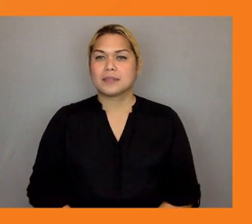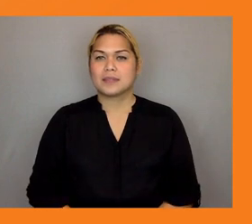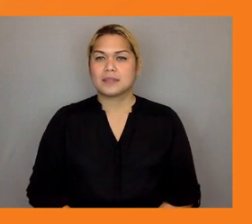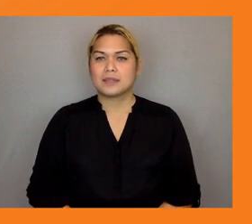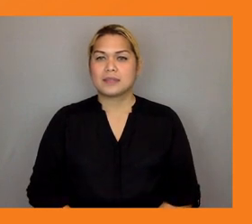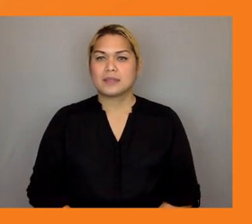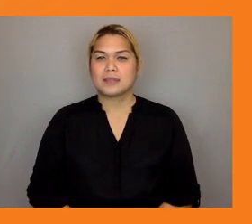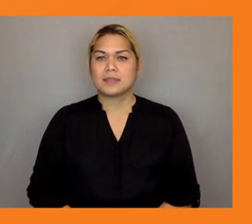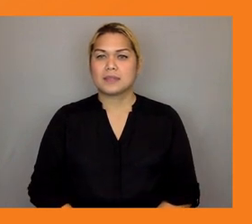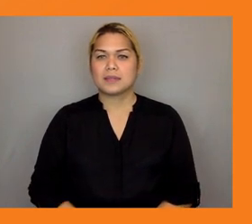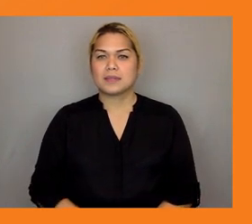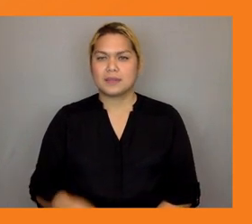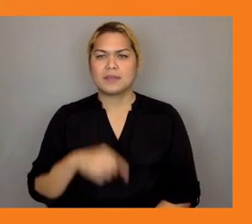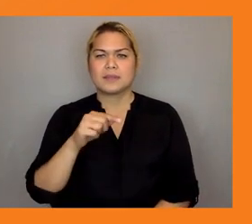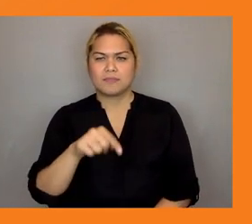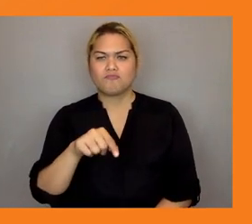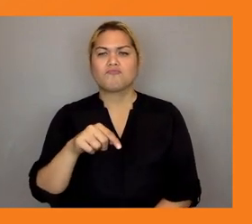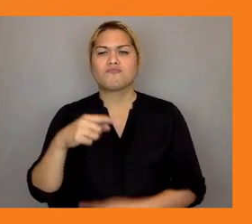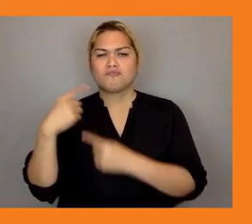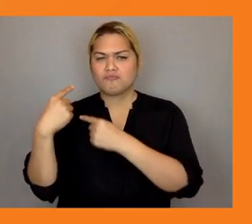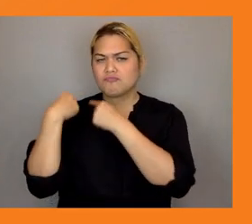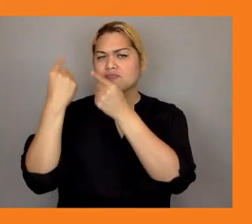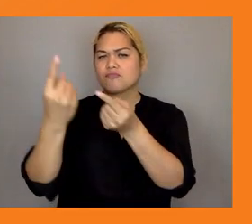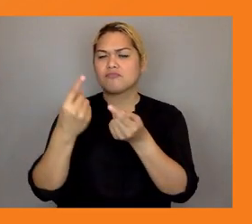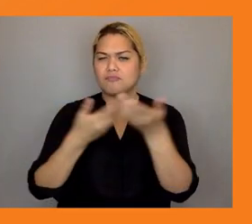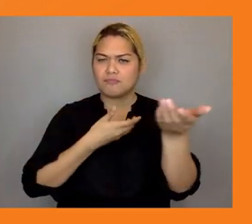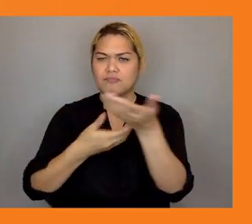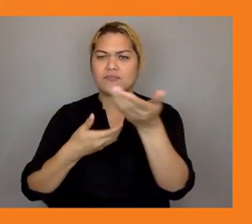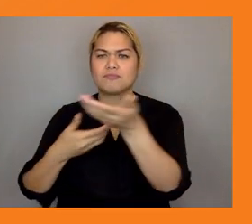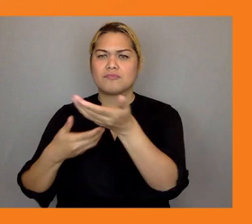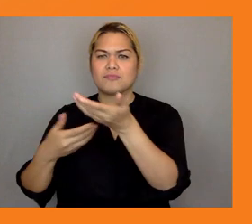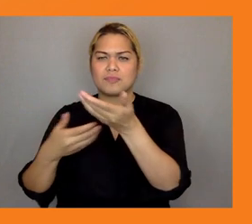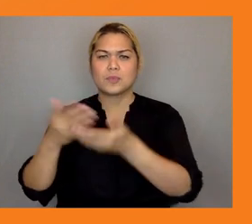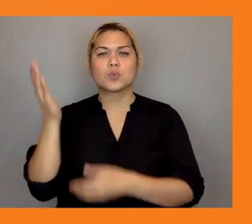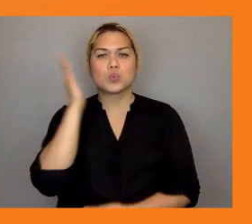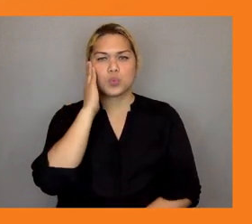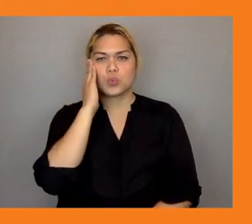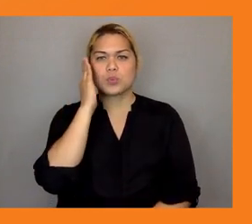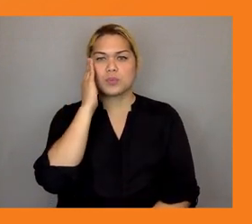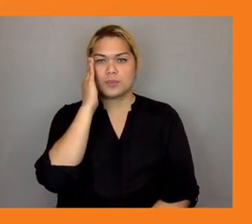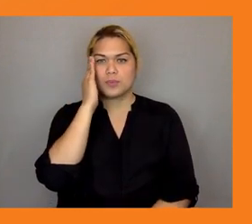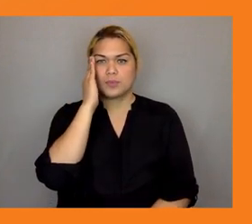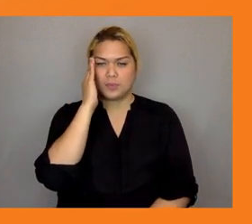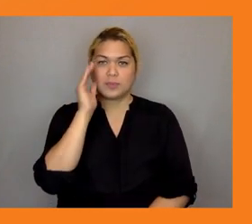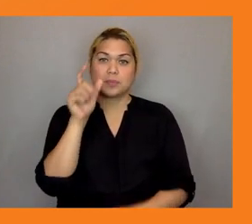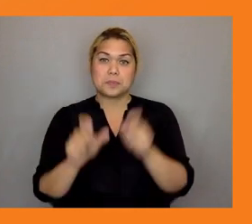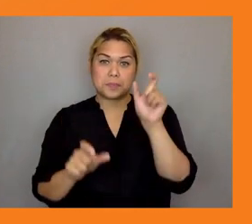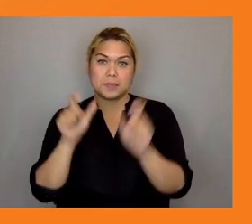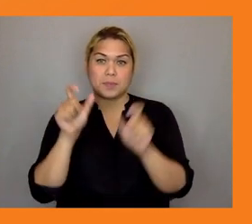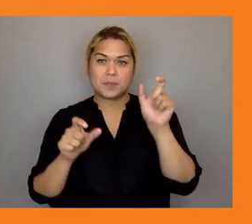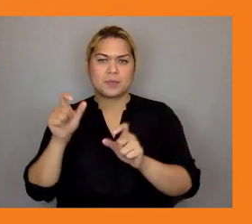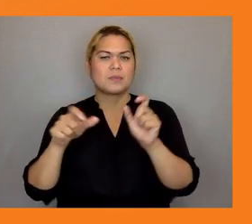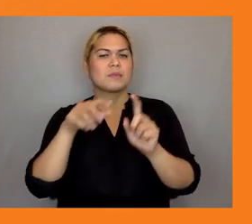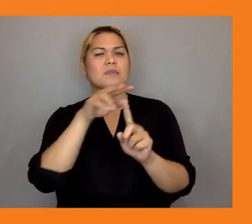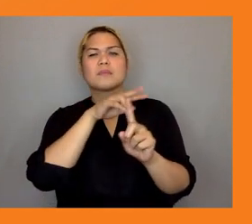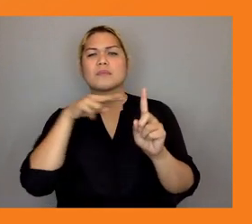in in the years since the paris agreement i think how people perceive the topic of just transition and how we